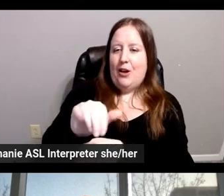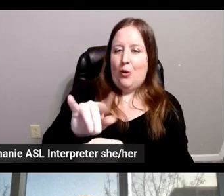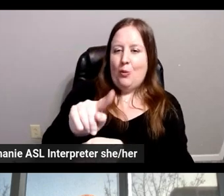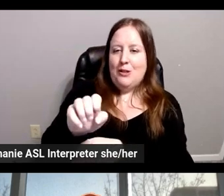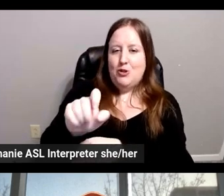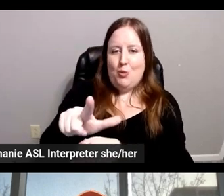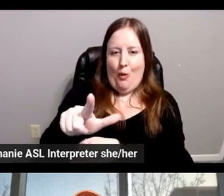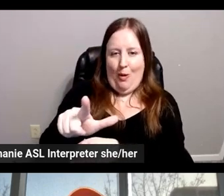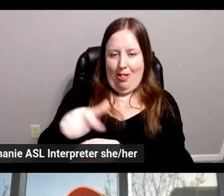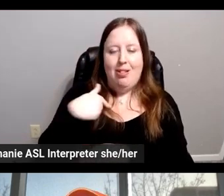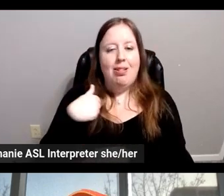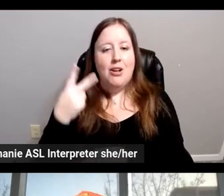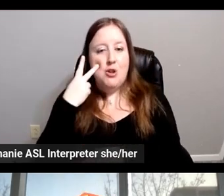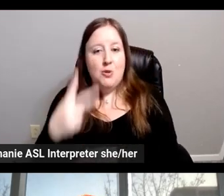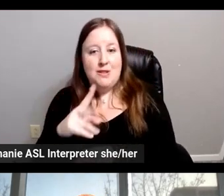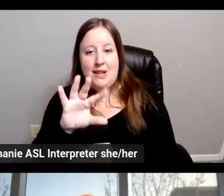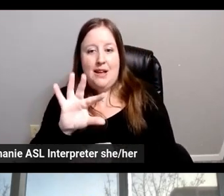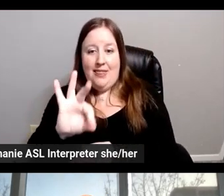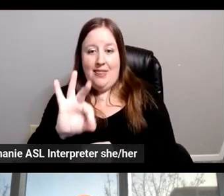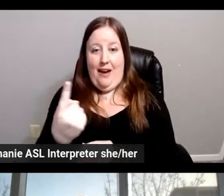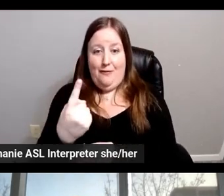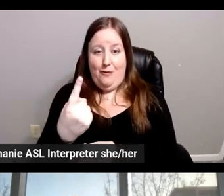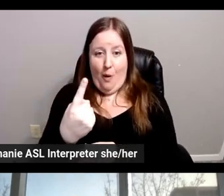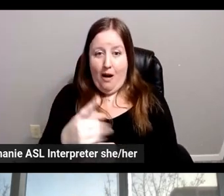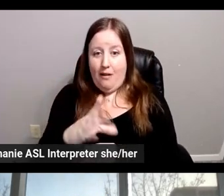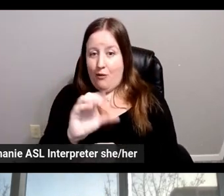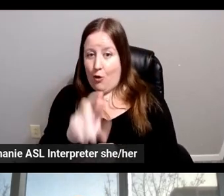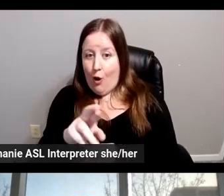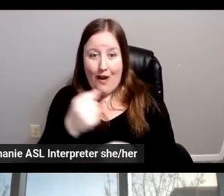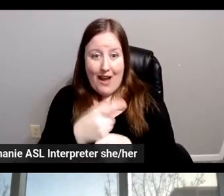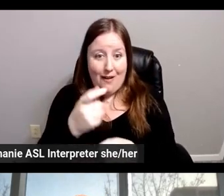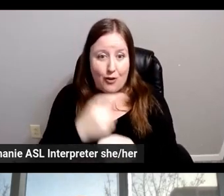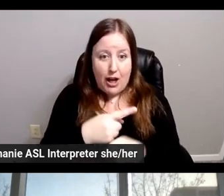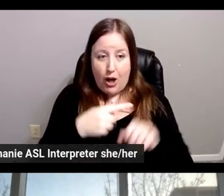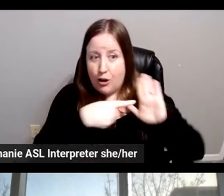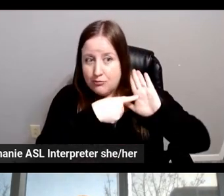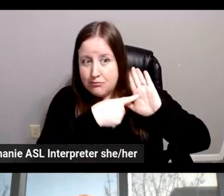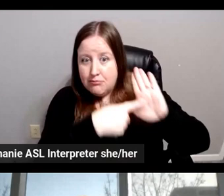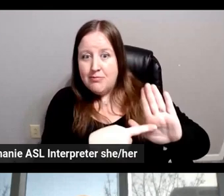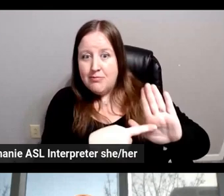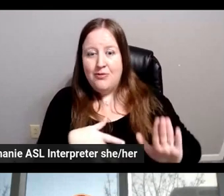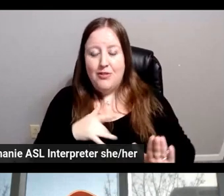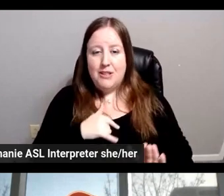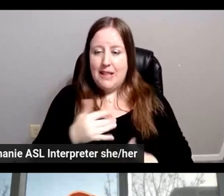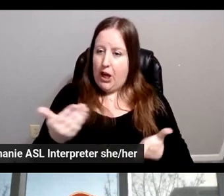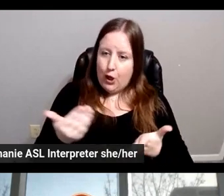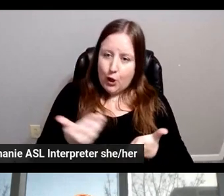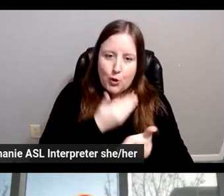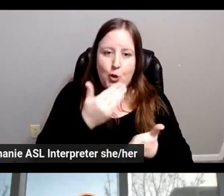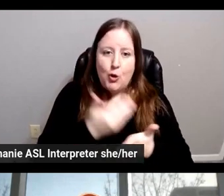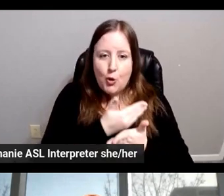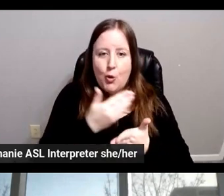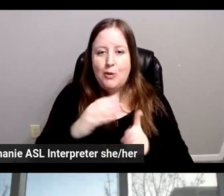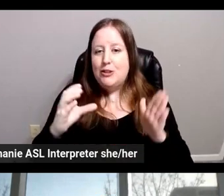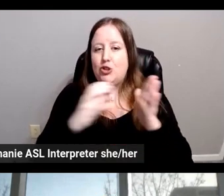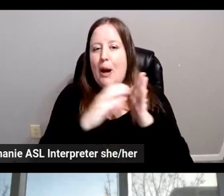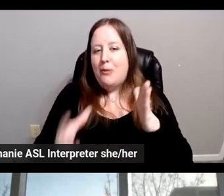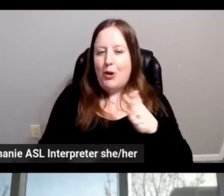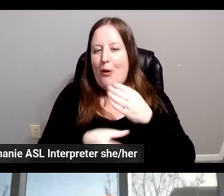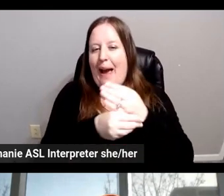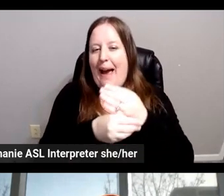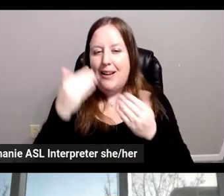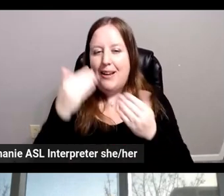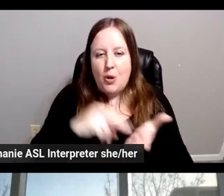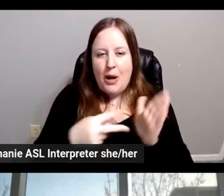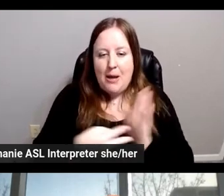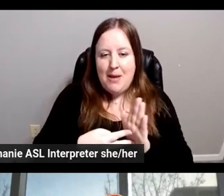reveal of the F1 Challenger every year, it's a kind of a new chapter that you add to the legacy. And I think that